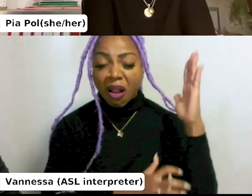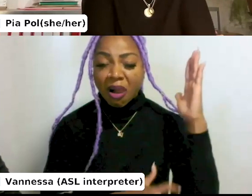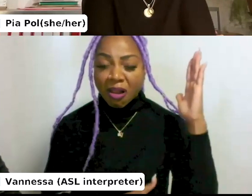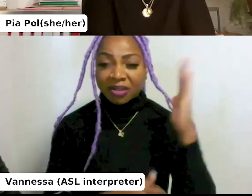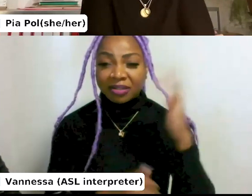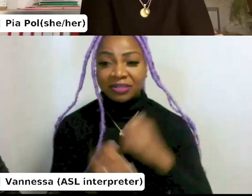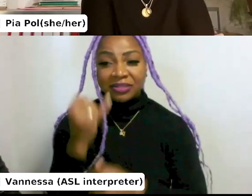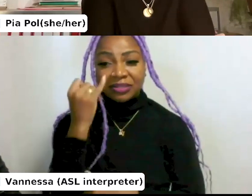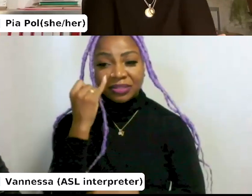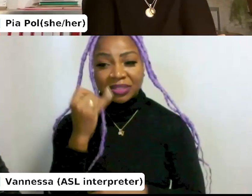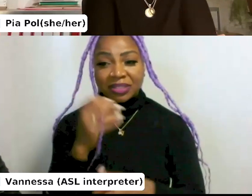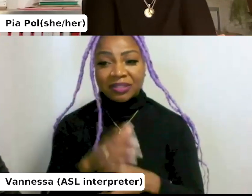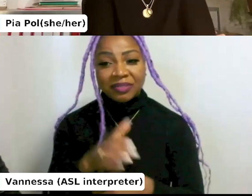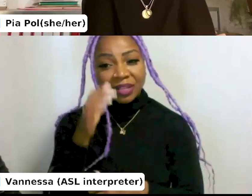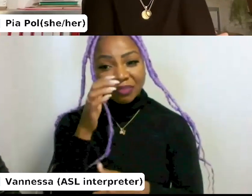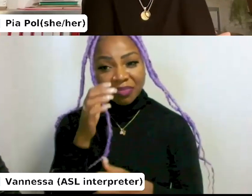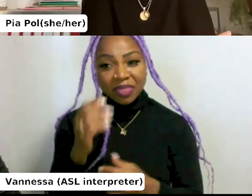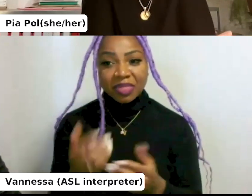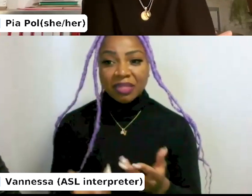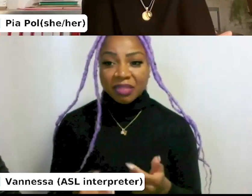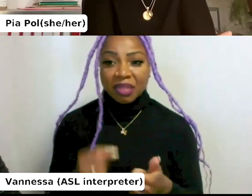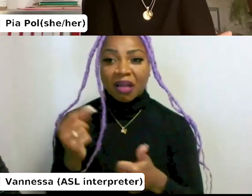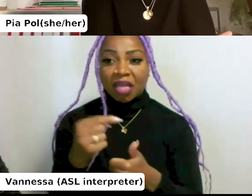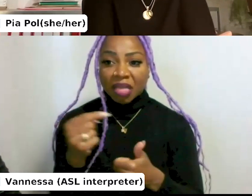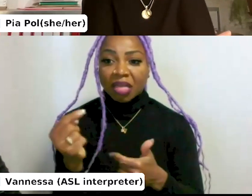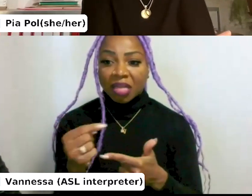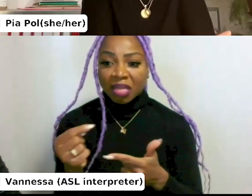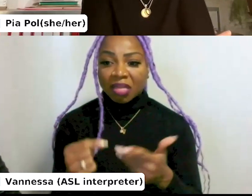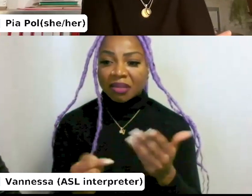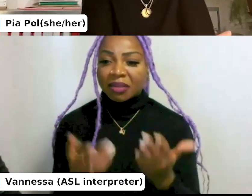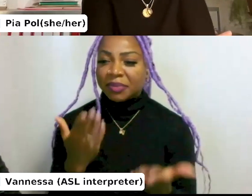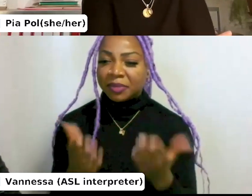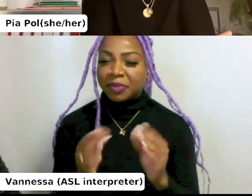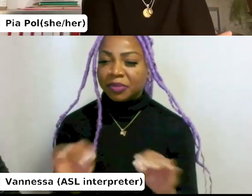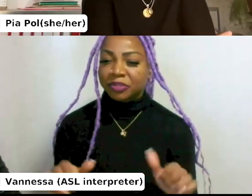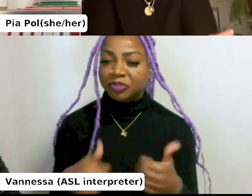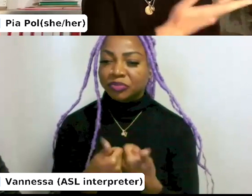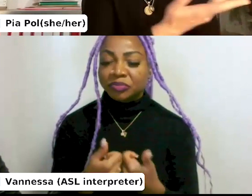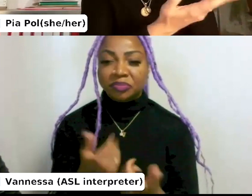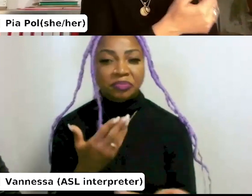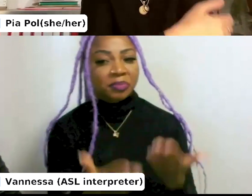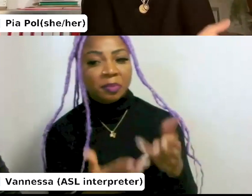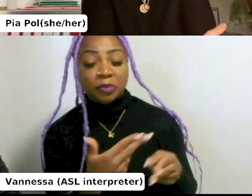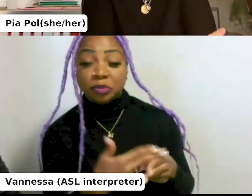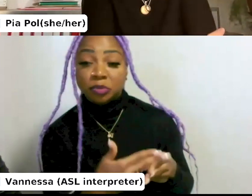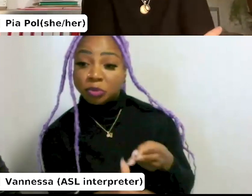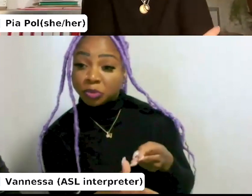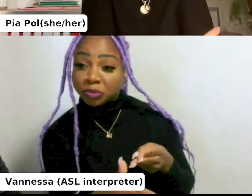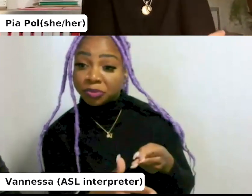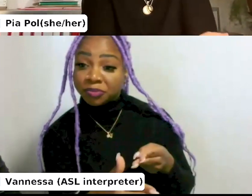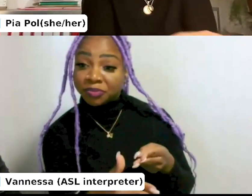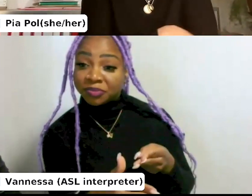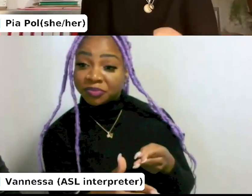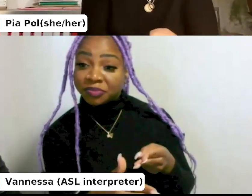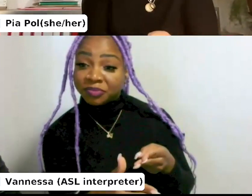listen to them back to back, it might be, it might be difficult, but it's definitely like a short, short version or I don't know, like for me, there